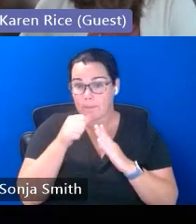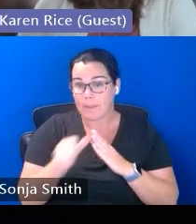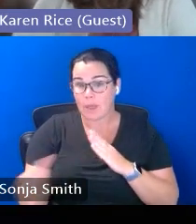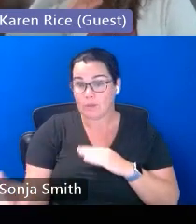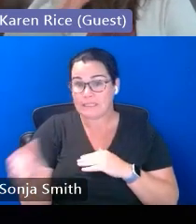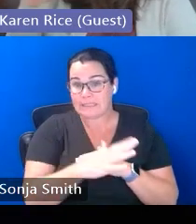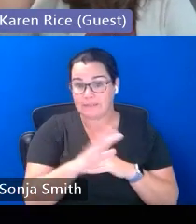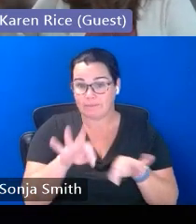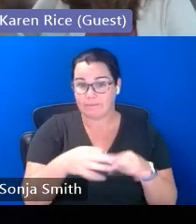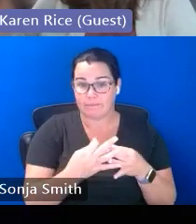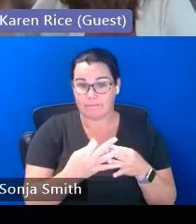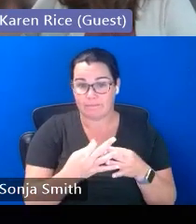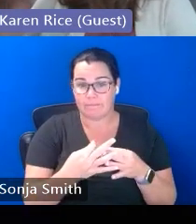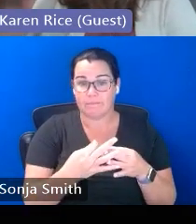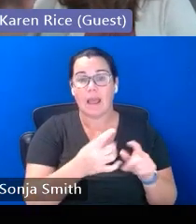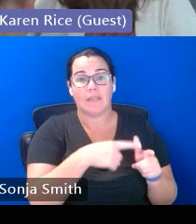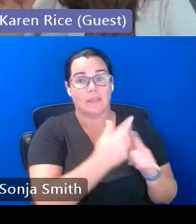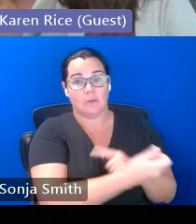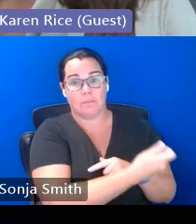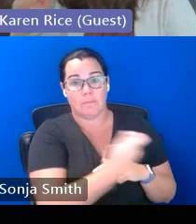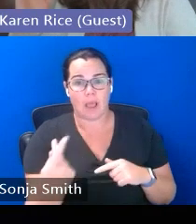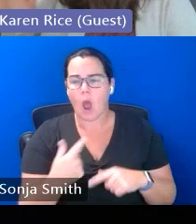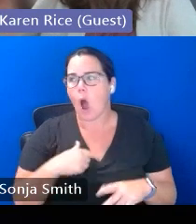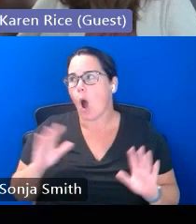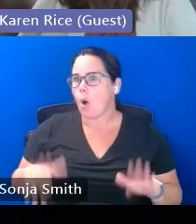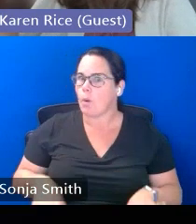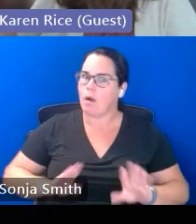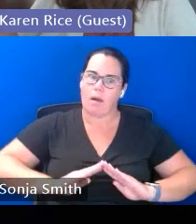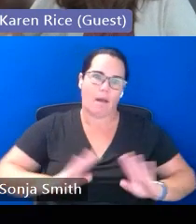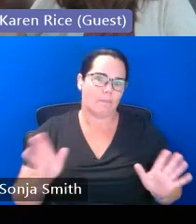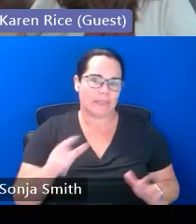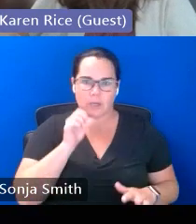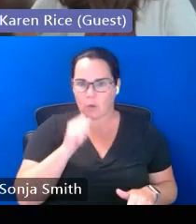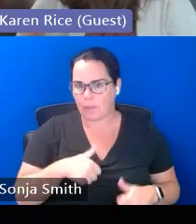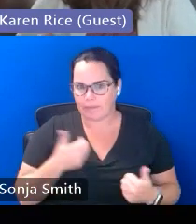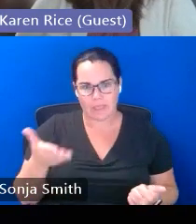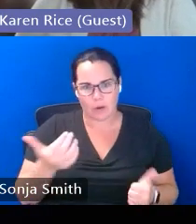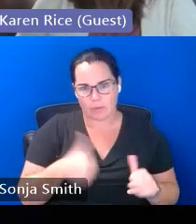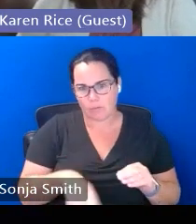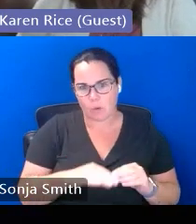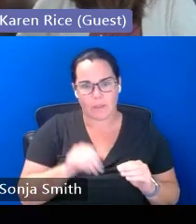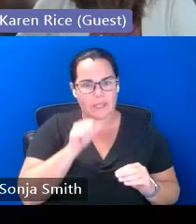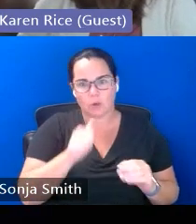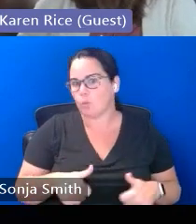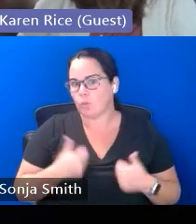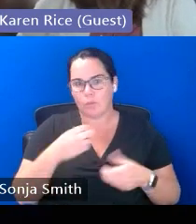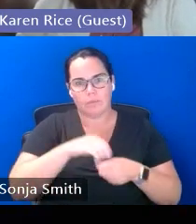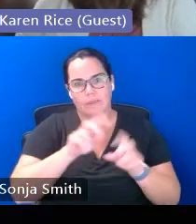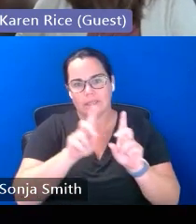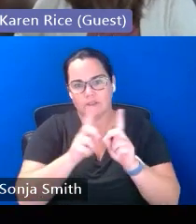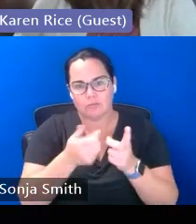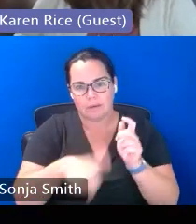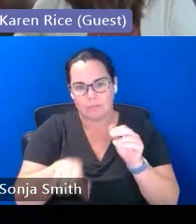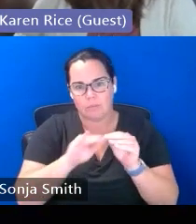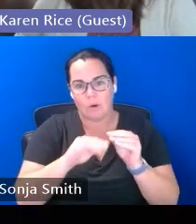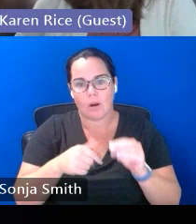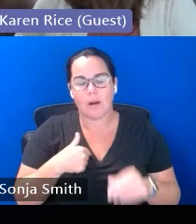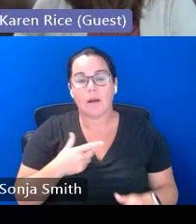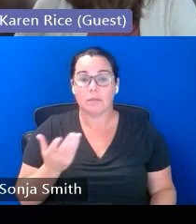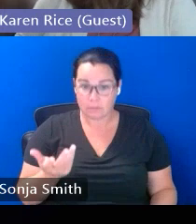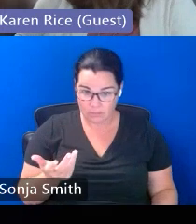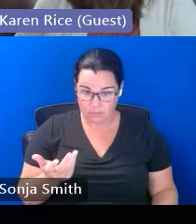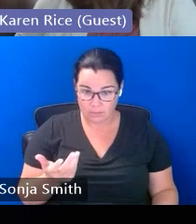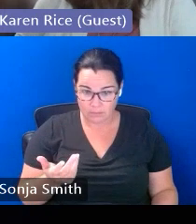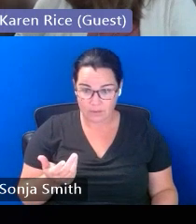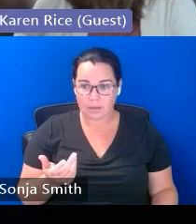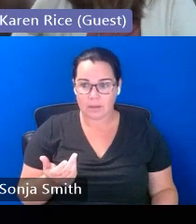would come back they would say well clearly this family doesn't live at this address or they don't live in the district anymore and what would happen is not that the family wasn't